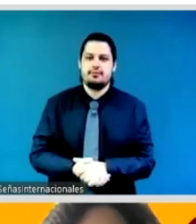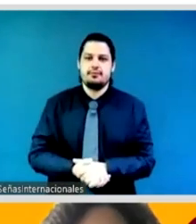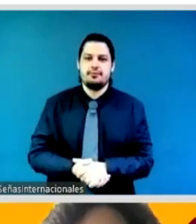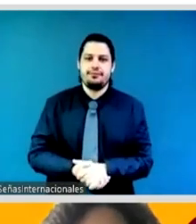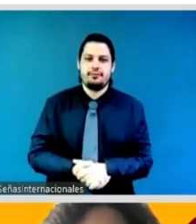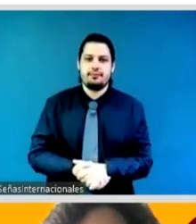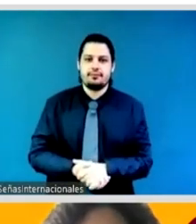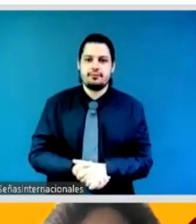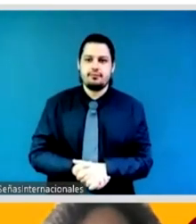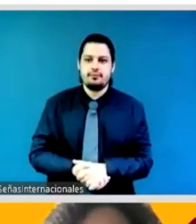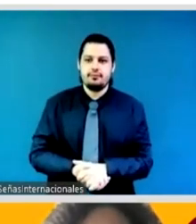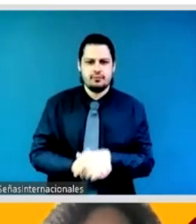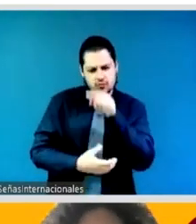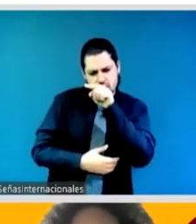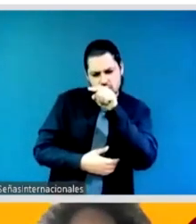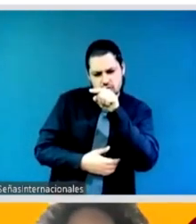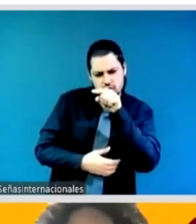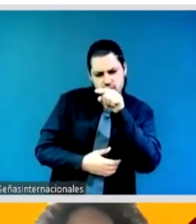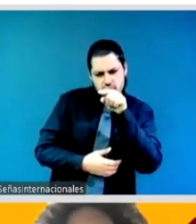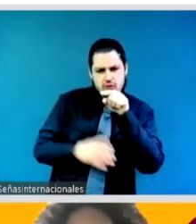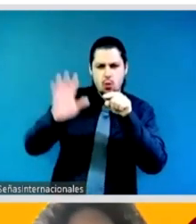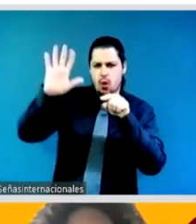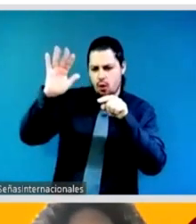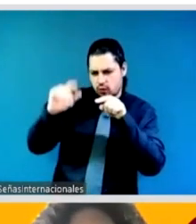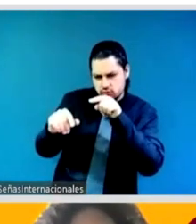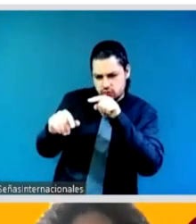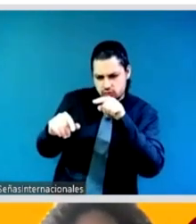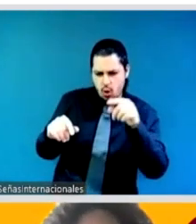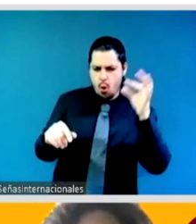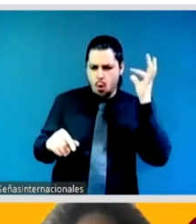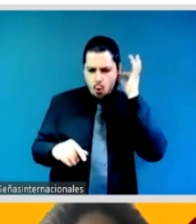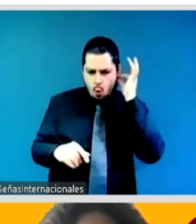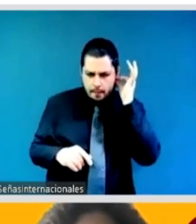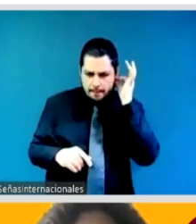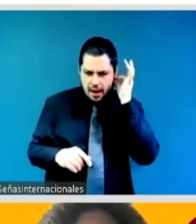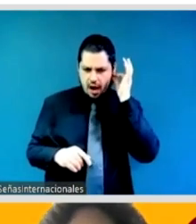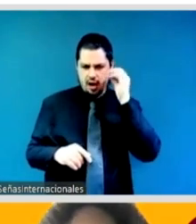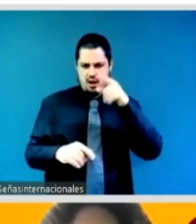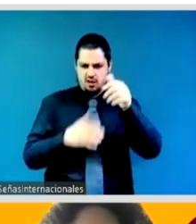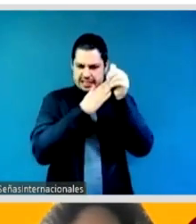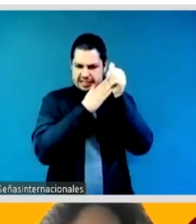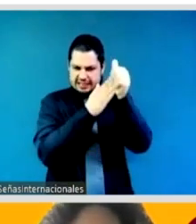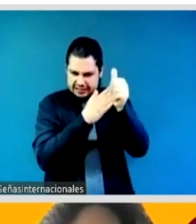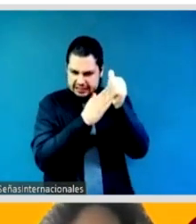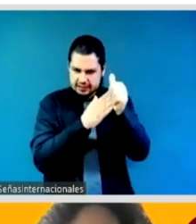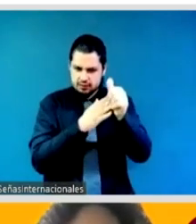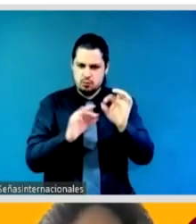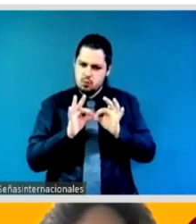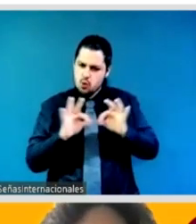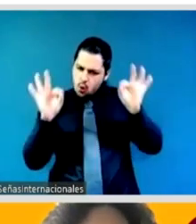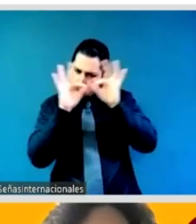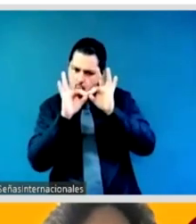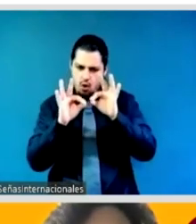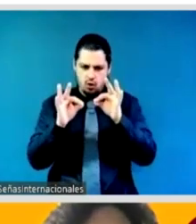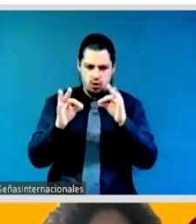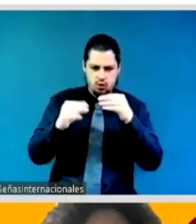um there is another question also a generational question how are young feminists ensuring that